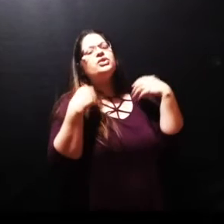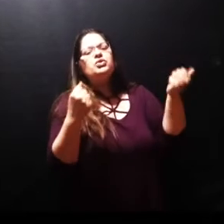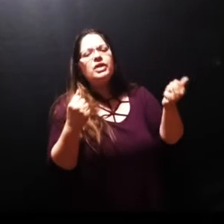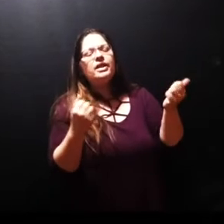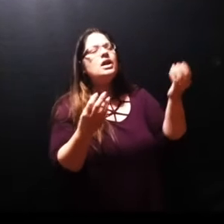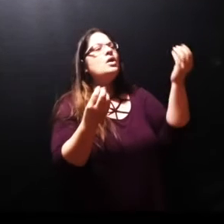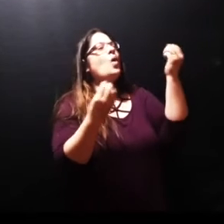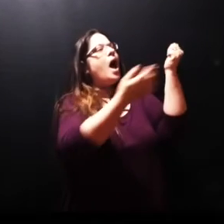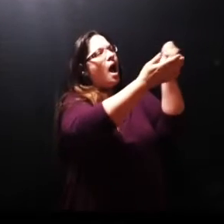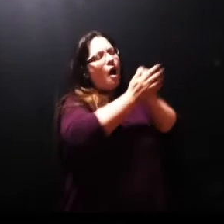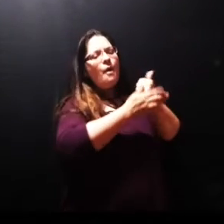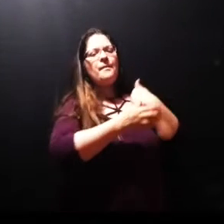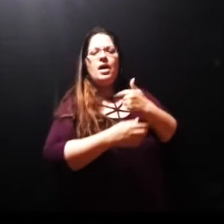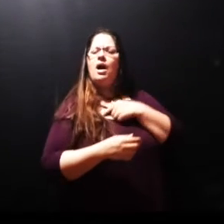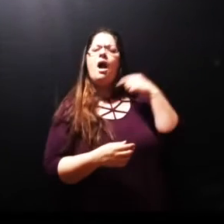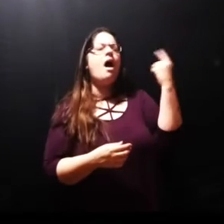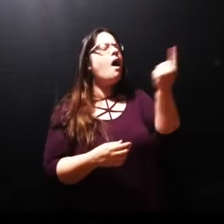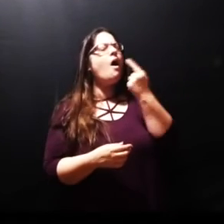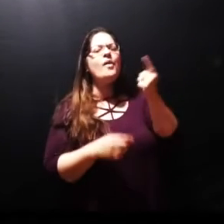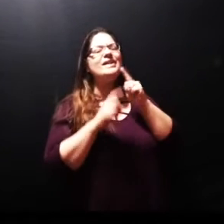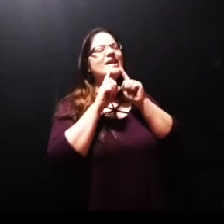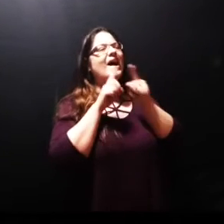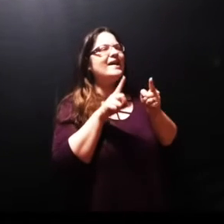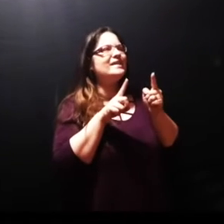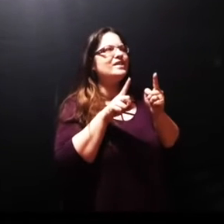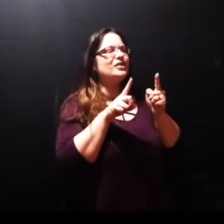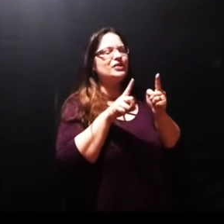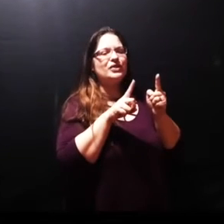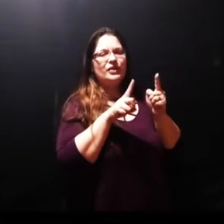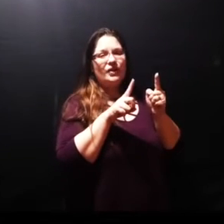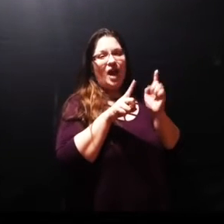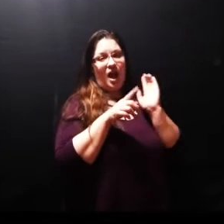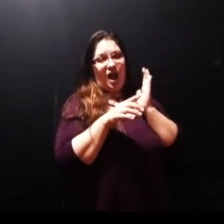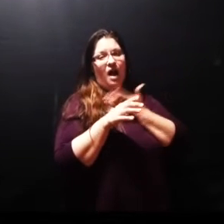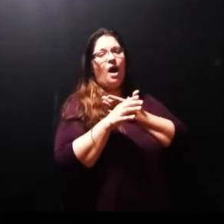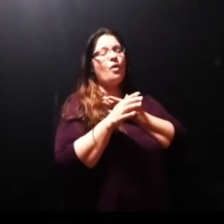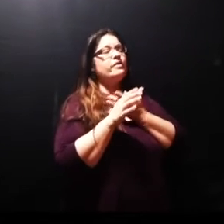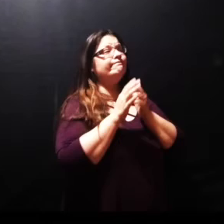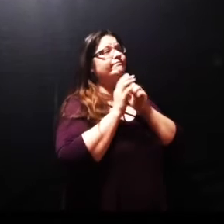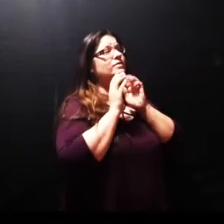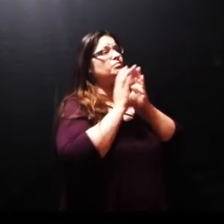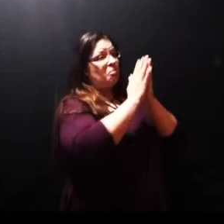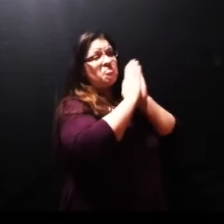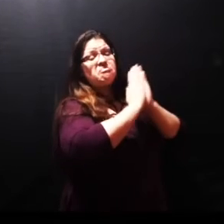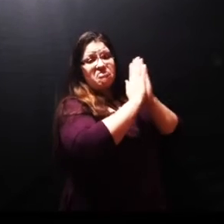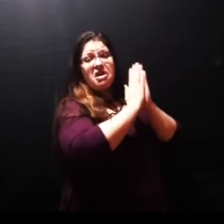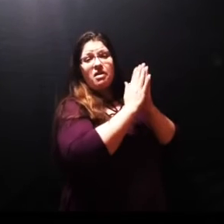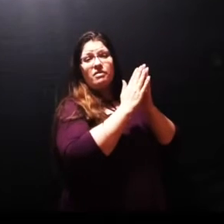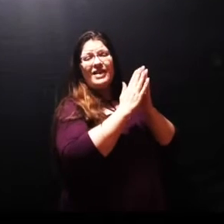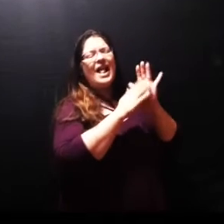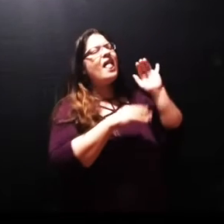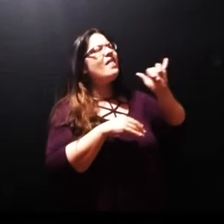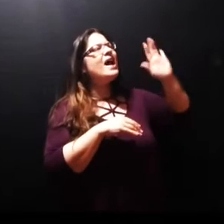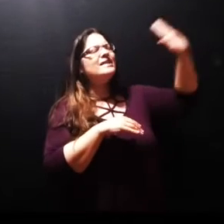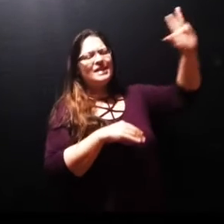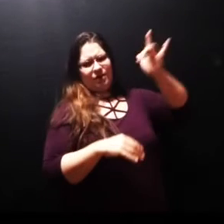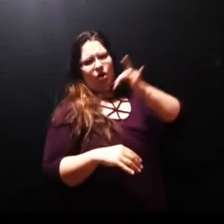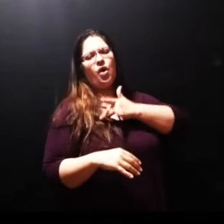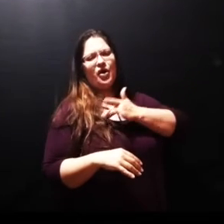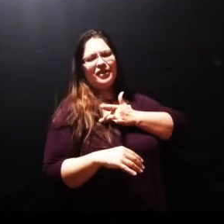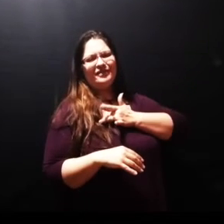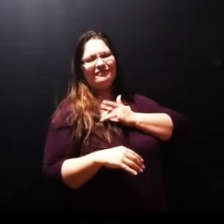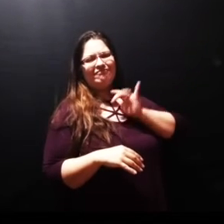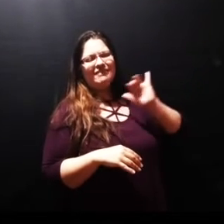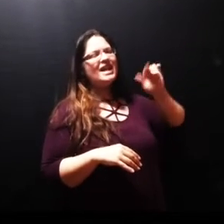will come he will answer our request he always will a hundred percent he always will that's his heart that's our